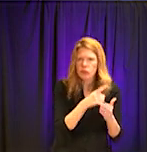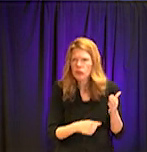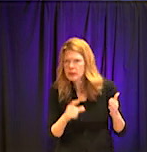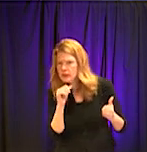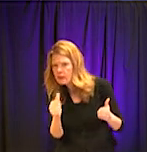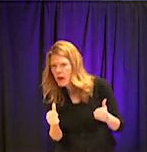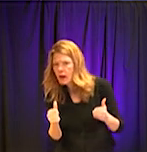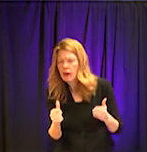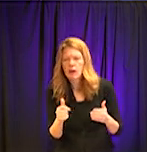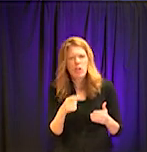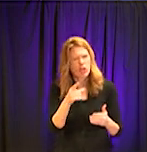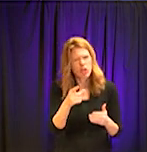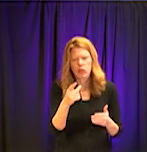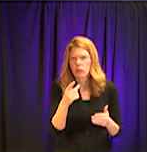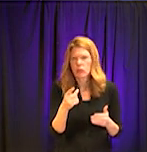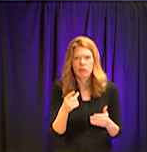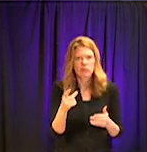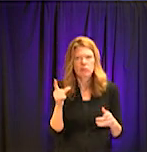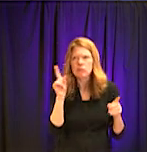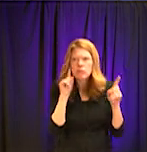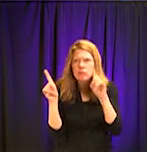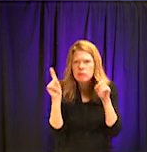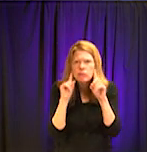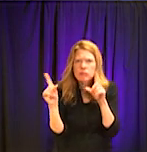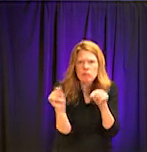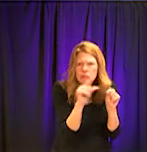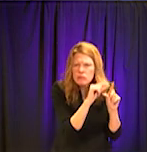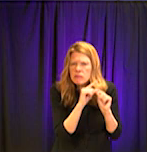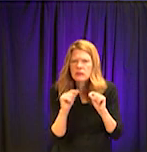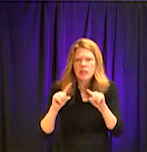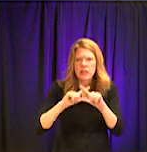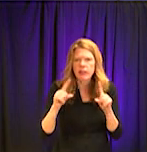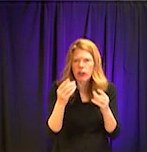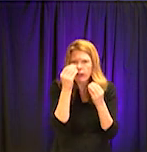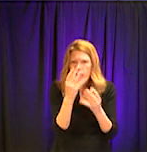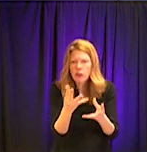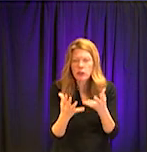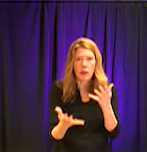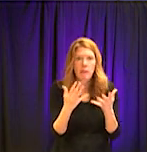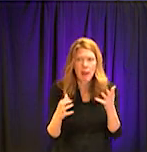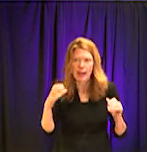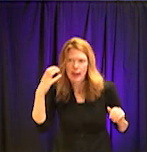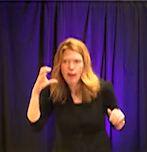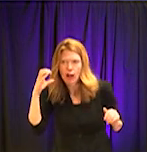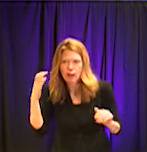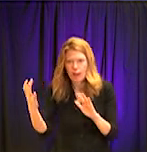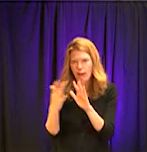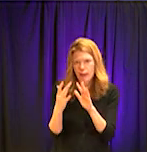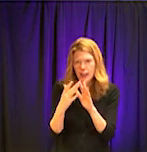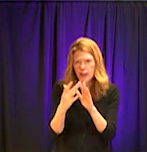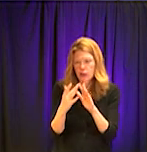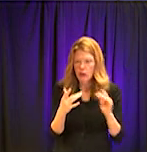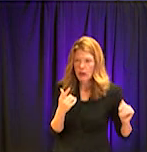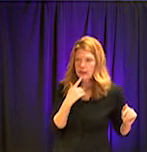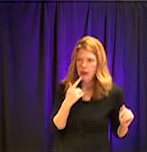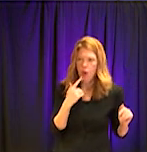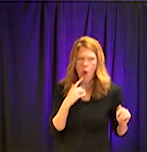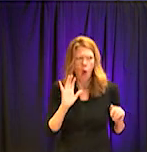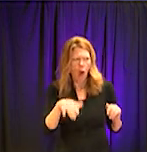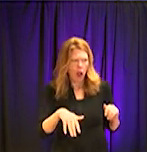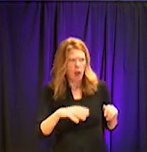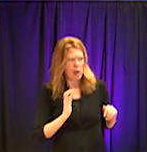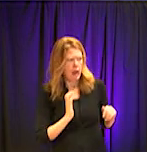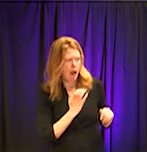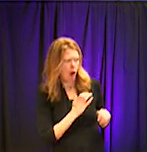hearing, that you're hearing on the news, what you're hearing online, you're hearing from your cousin who called to say that their, you know, their aunt's